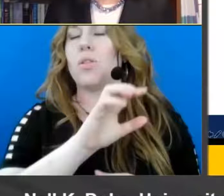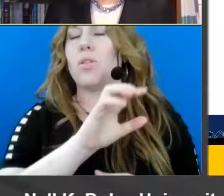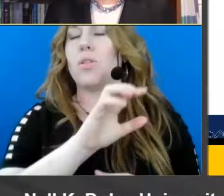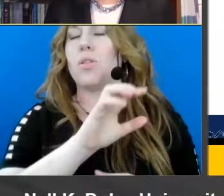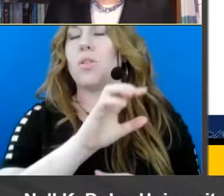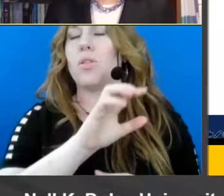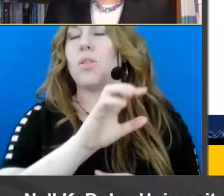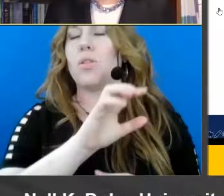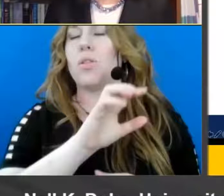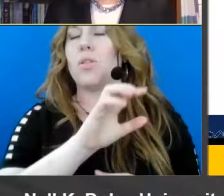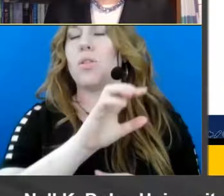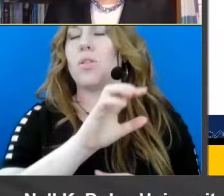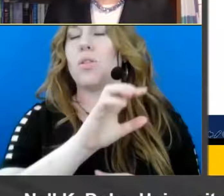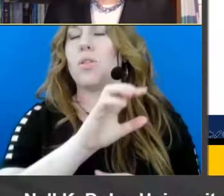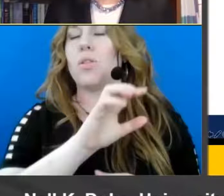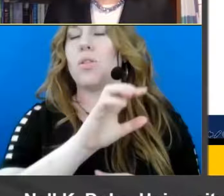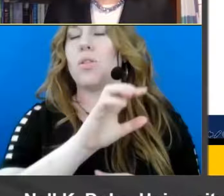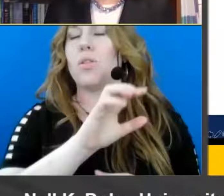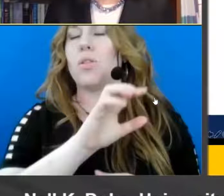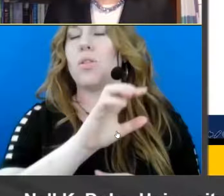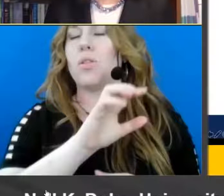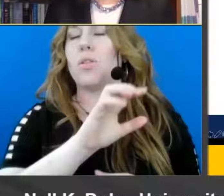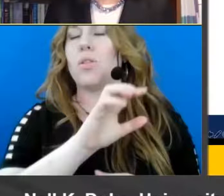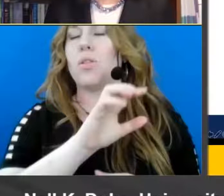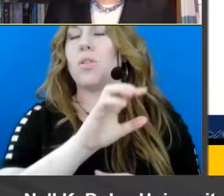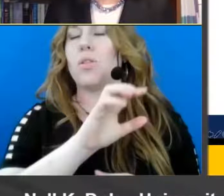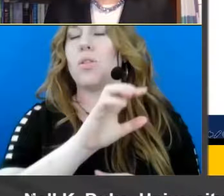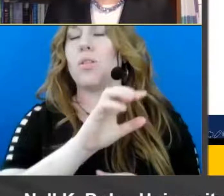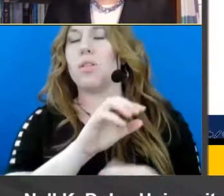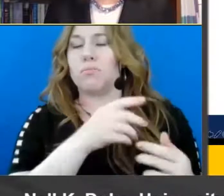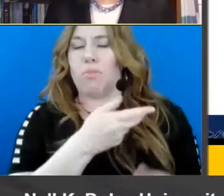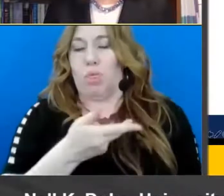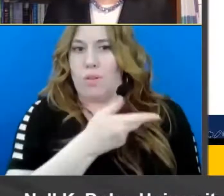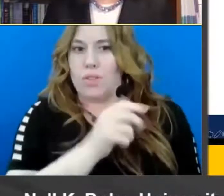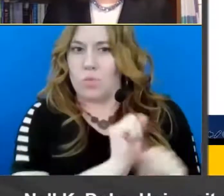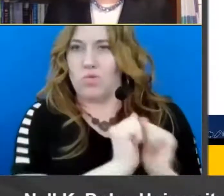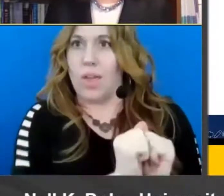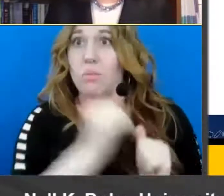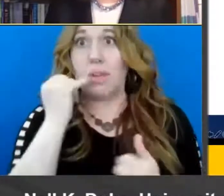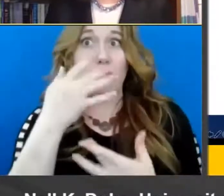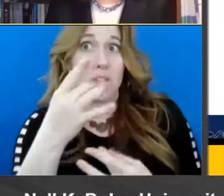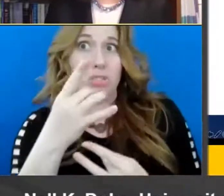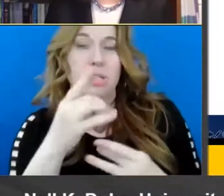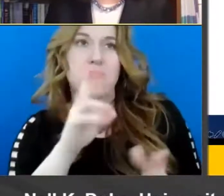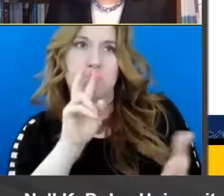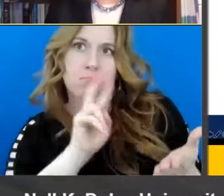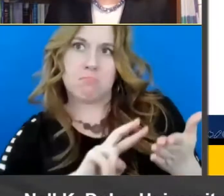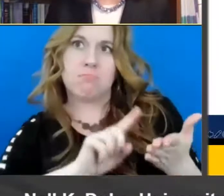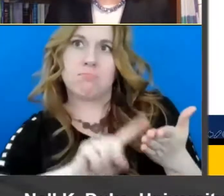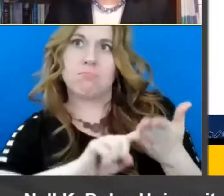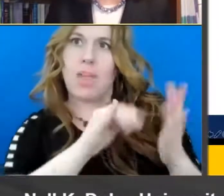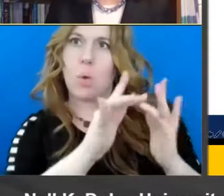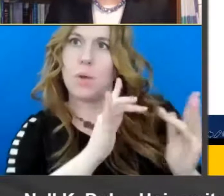is kind of you're going to be talking about how you're differentiating the lesson oh but anyway we use that formative assessment